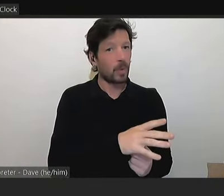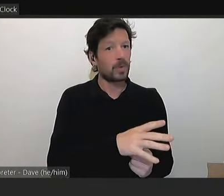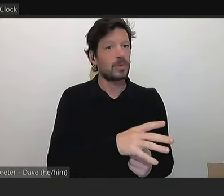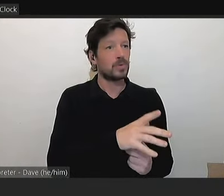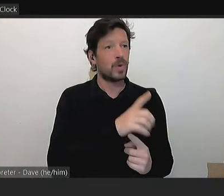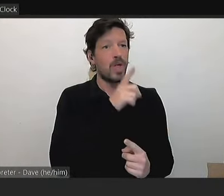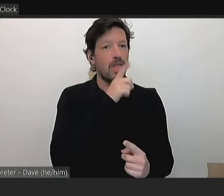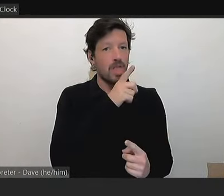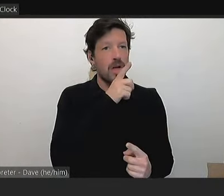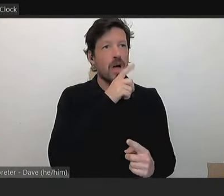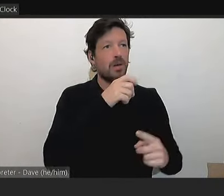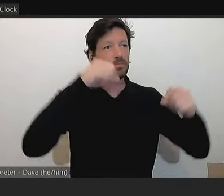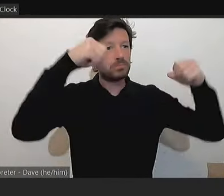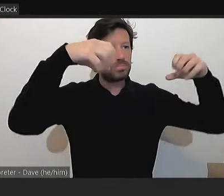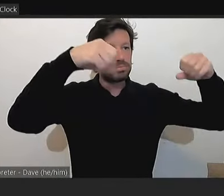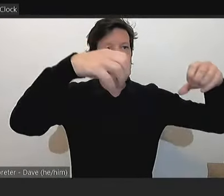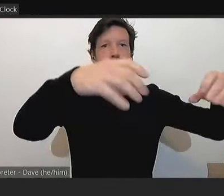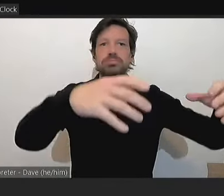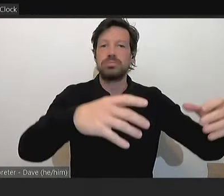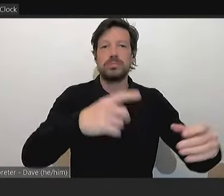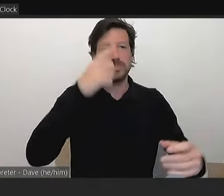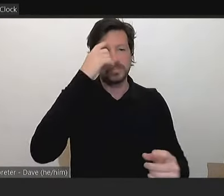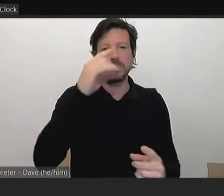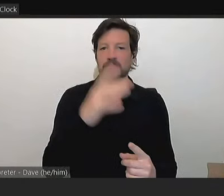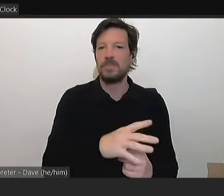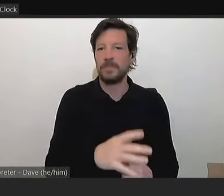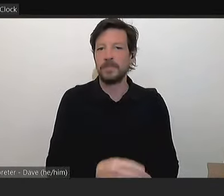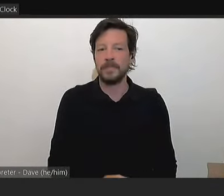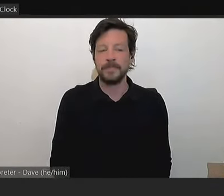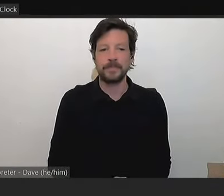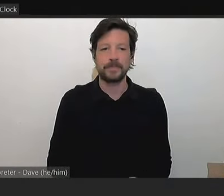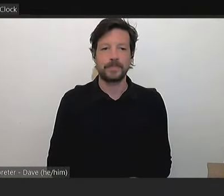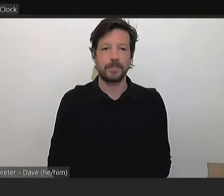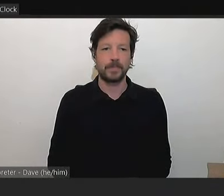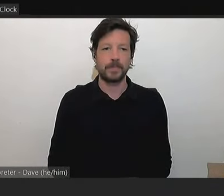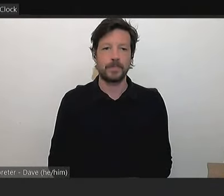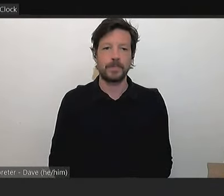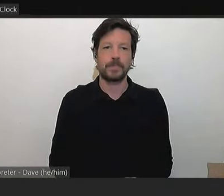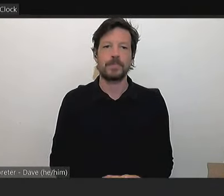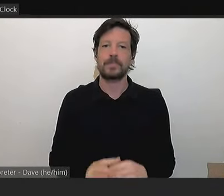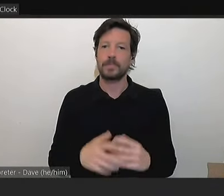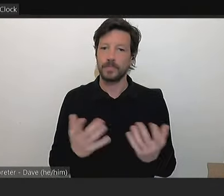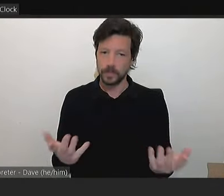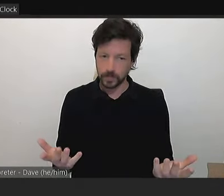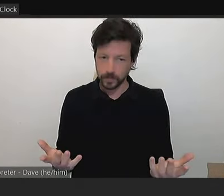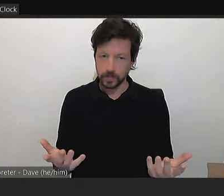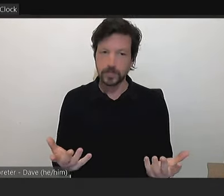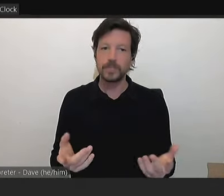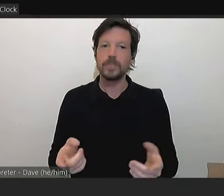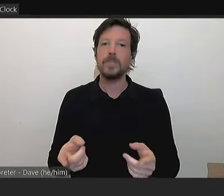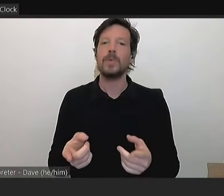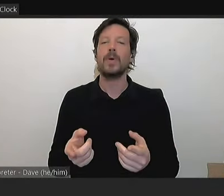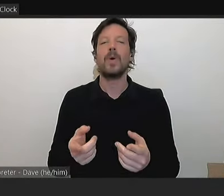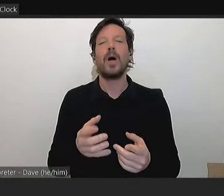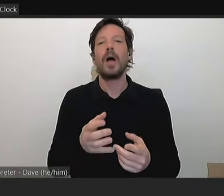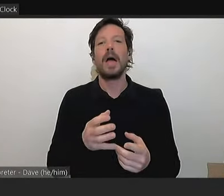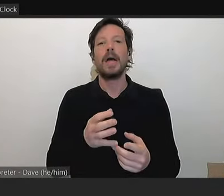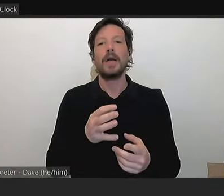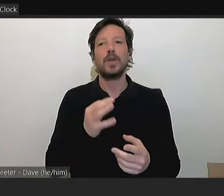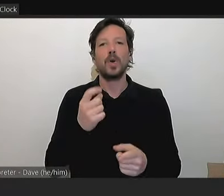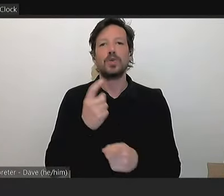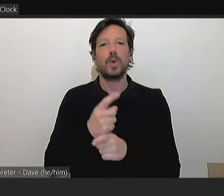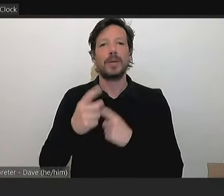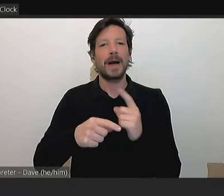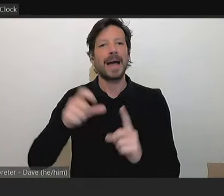considered there. And, councillors, let's be precise here. We're not talking about the capital works